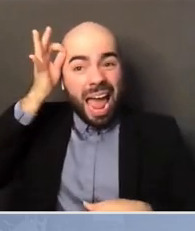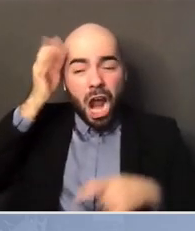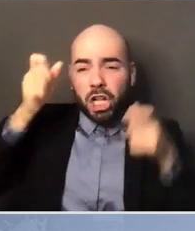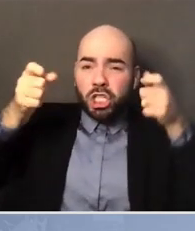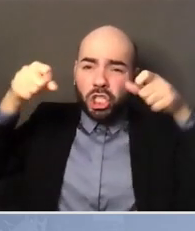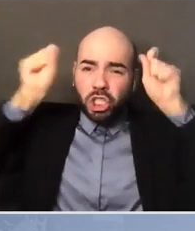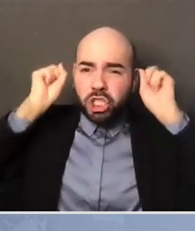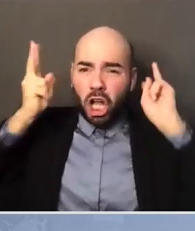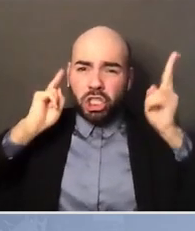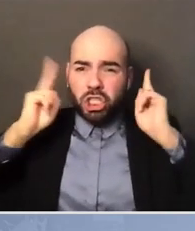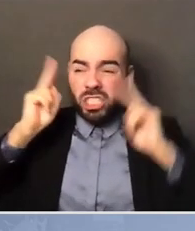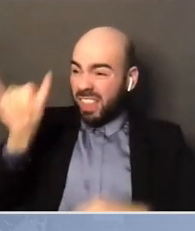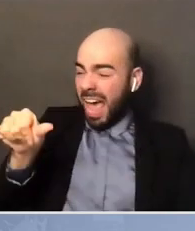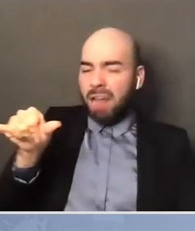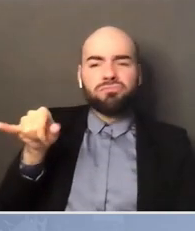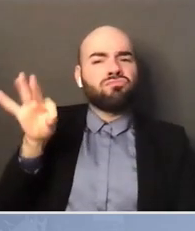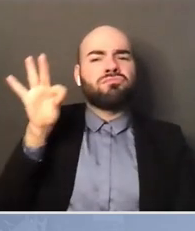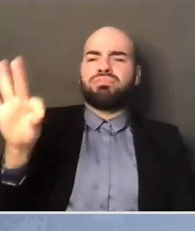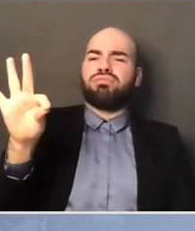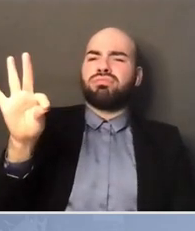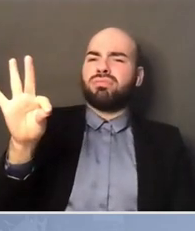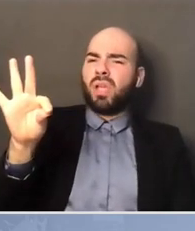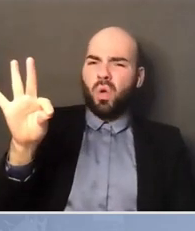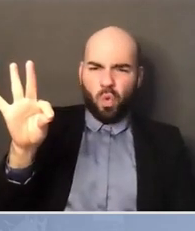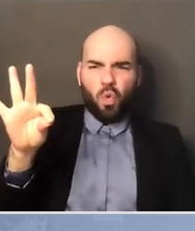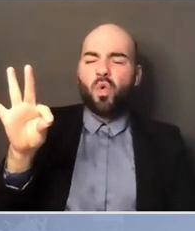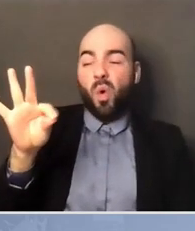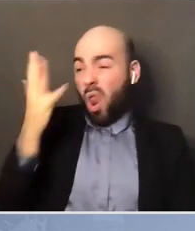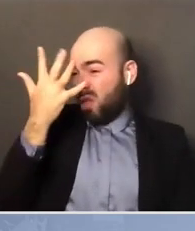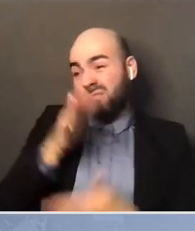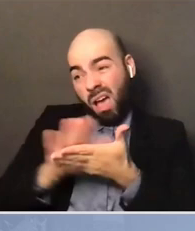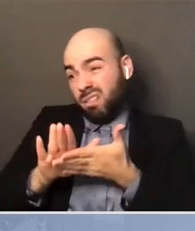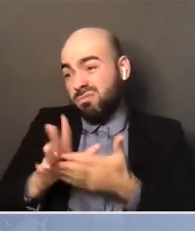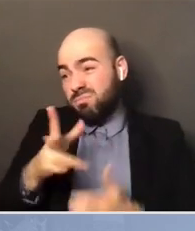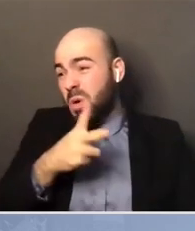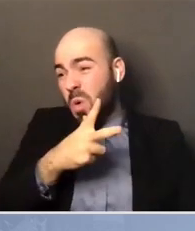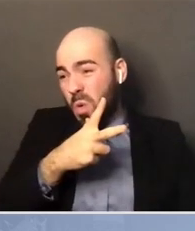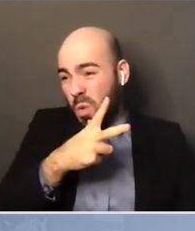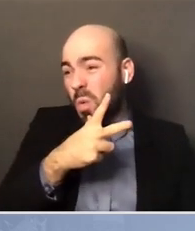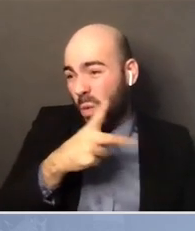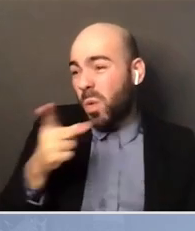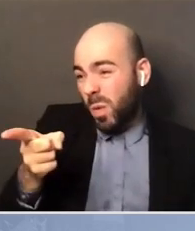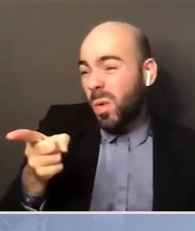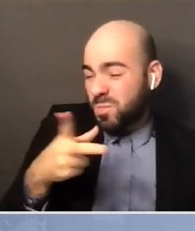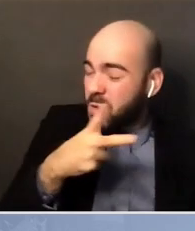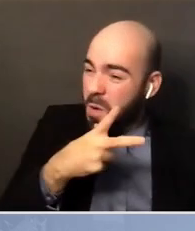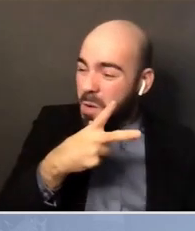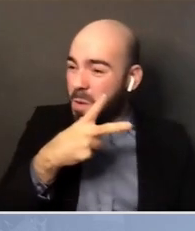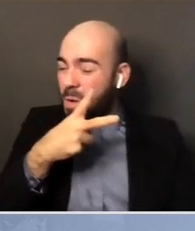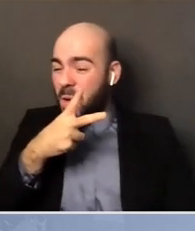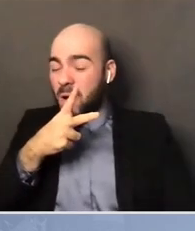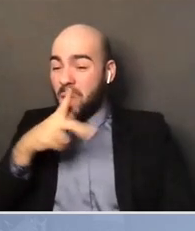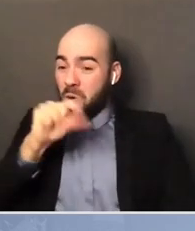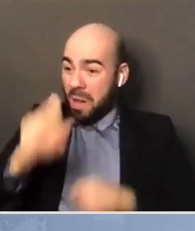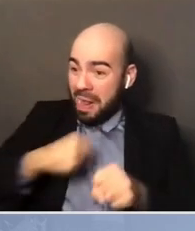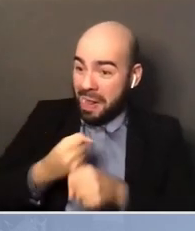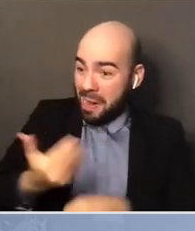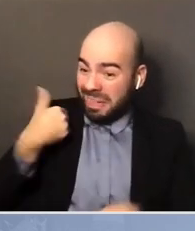It looks sharp, man. But I'm just saying, like, you know, you didn't see that for 20 years ago. No.